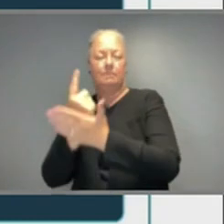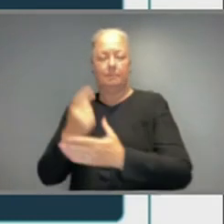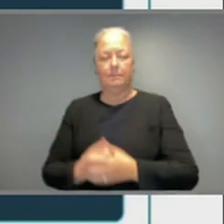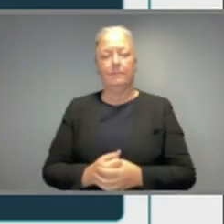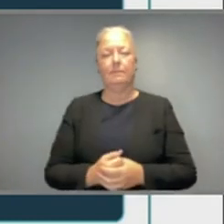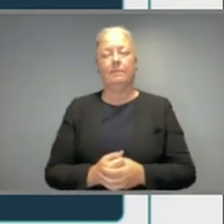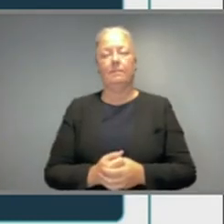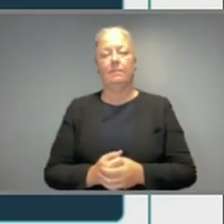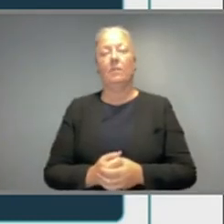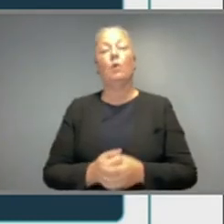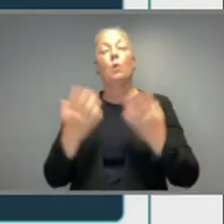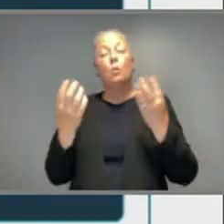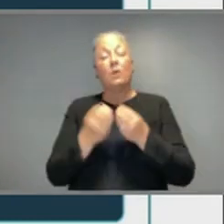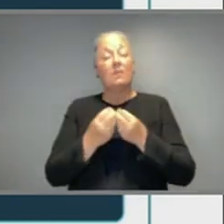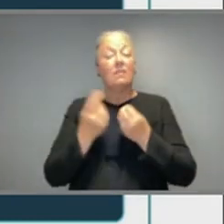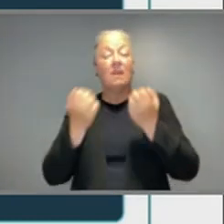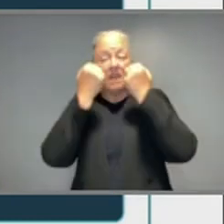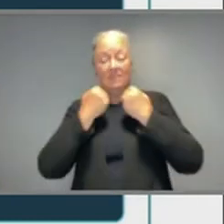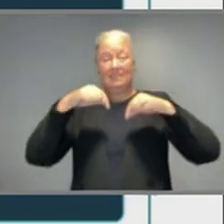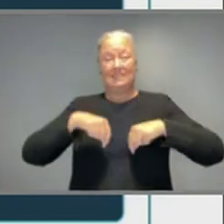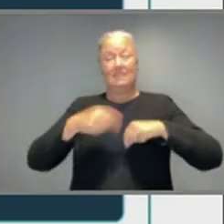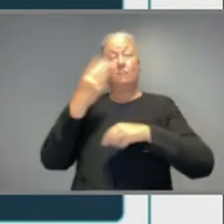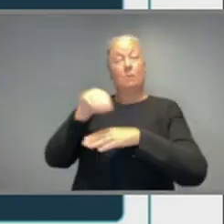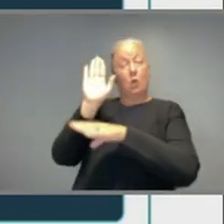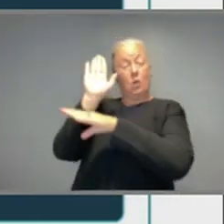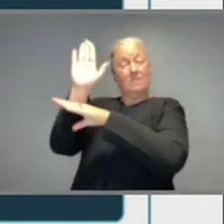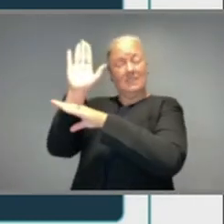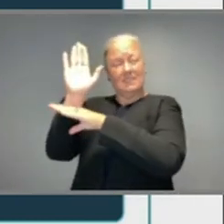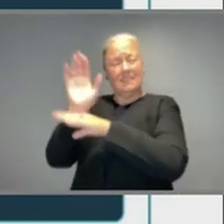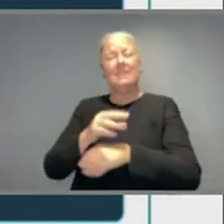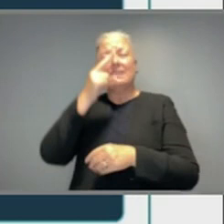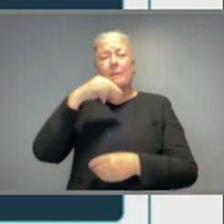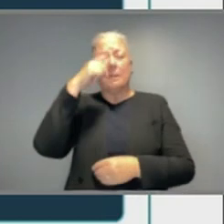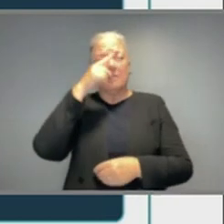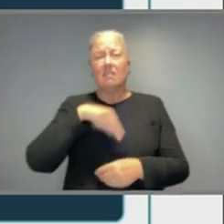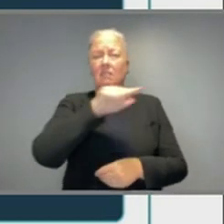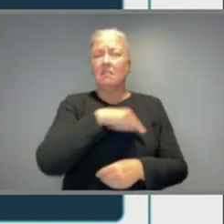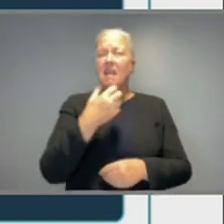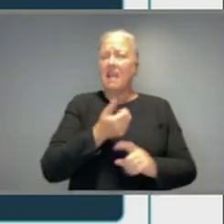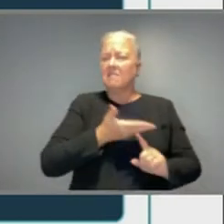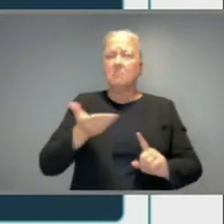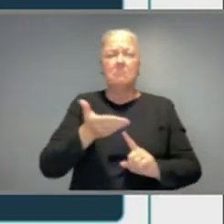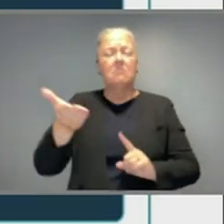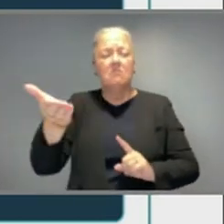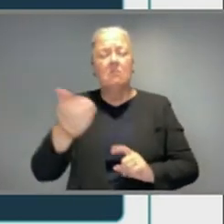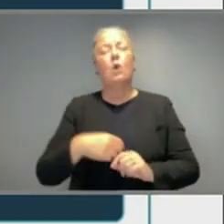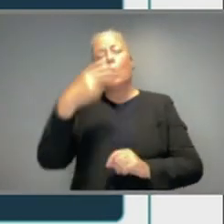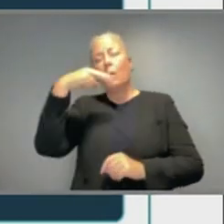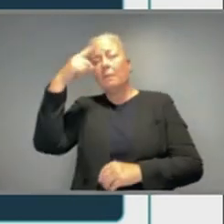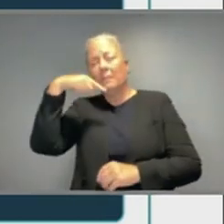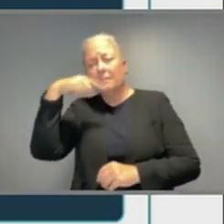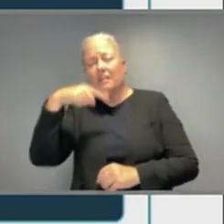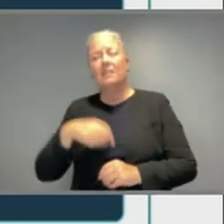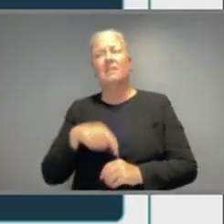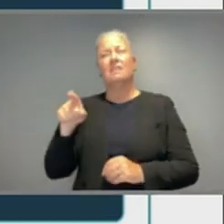understanding based on evidence here and internationally that young adults are peak transmitters of COVID-19, our older populations and special risk groups are those